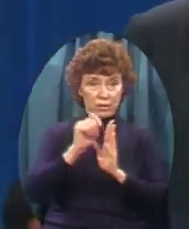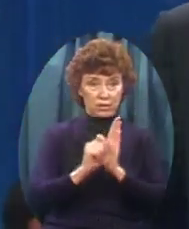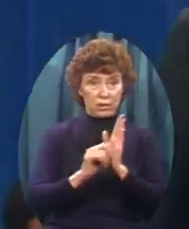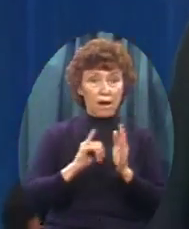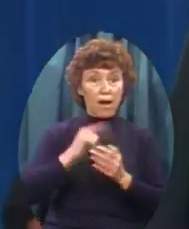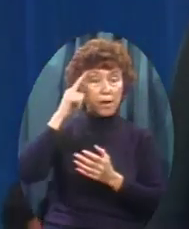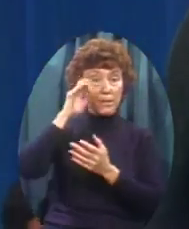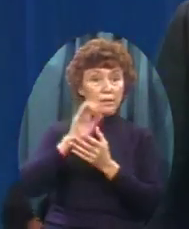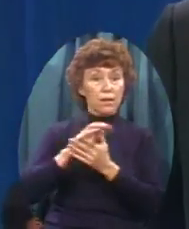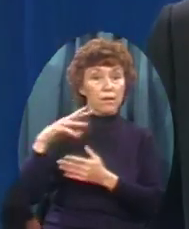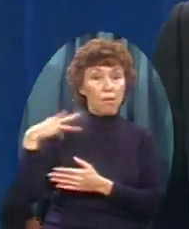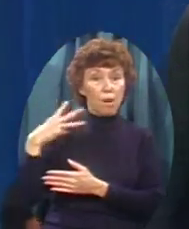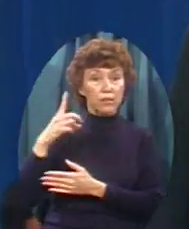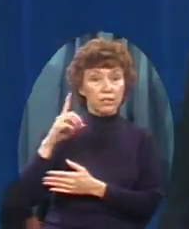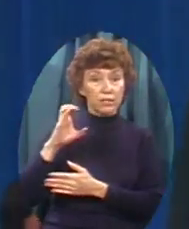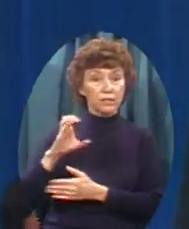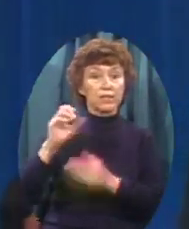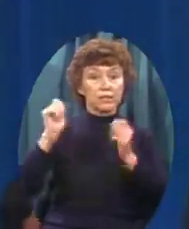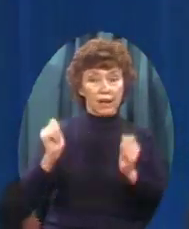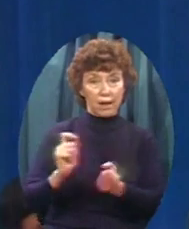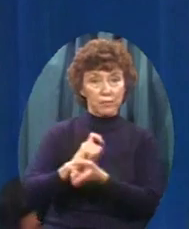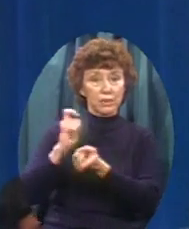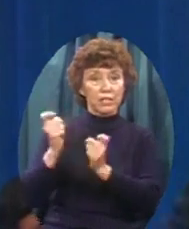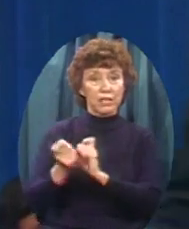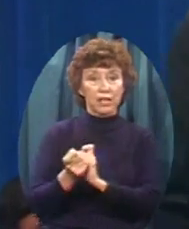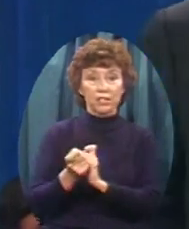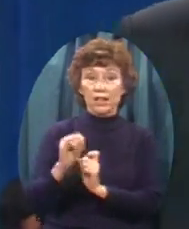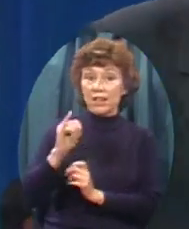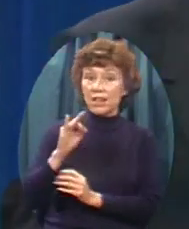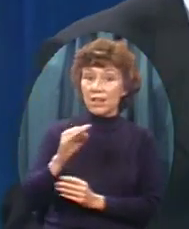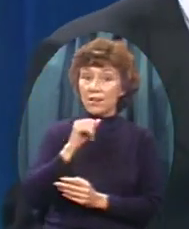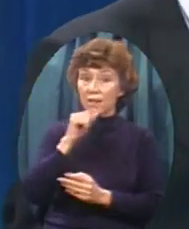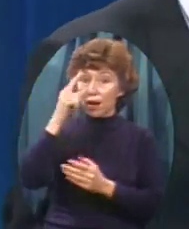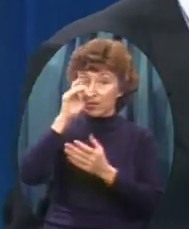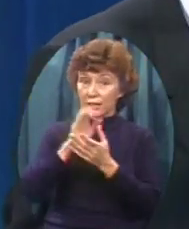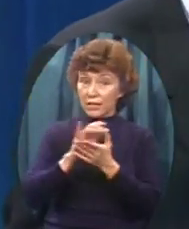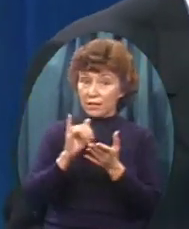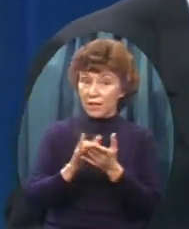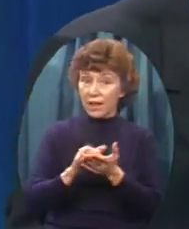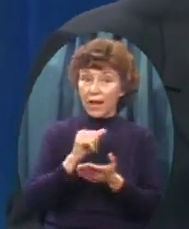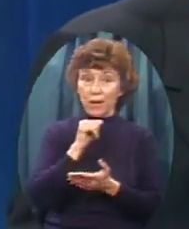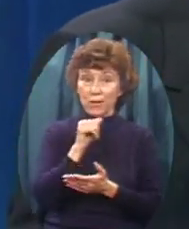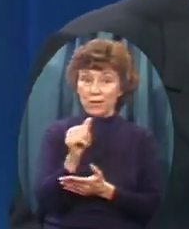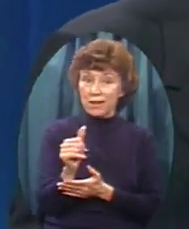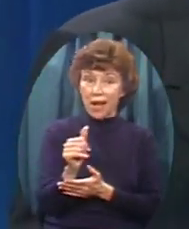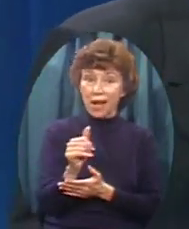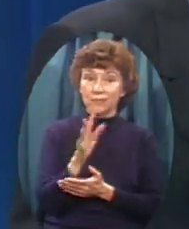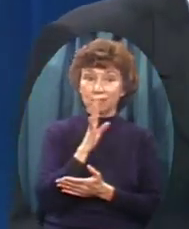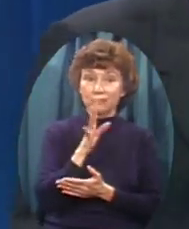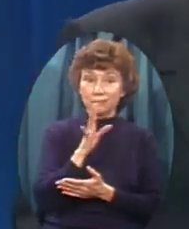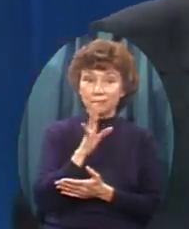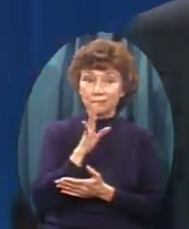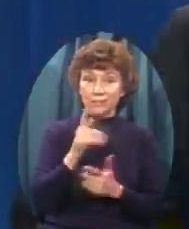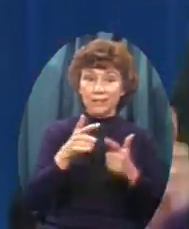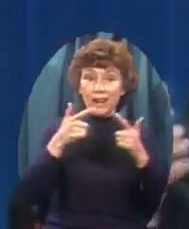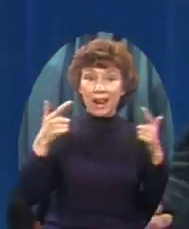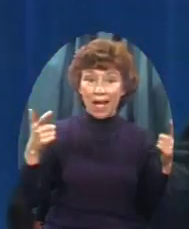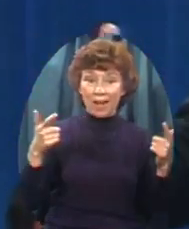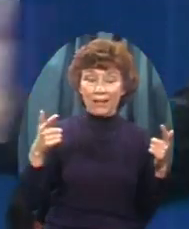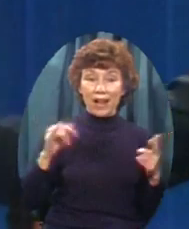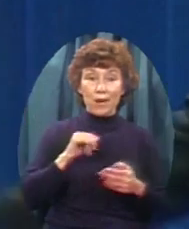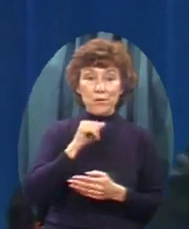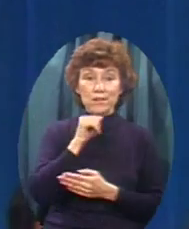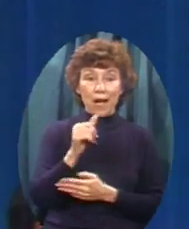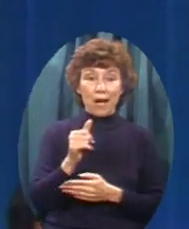think Washington Can be turned around If I didn't believe That I wouldn't be Raising all the noise I'm raising I wouldn't be Out fighting And